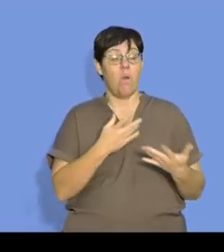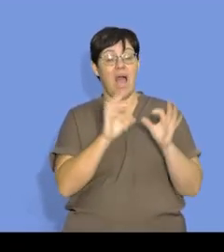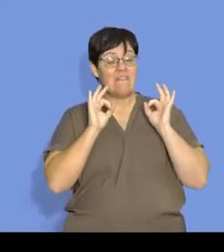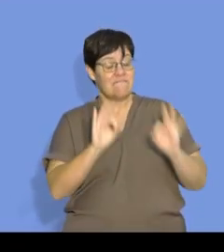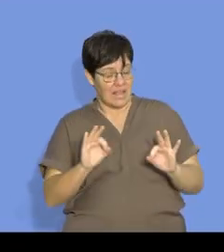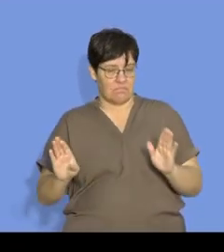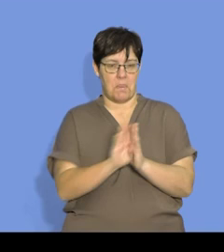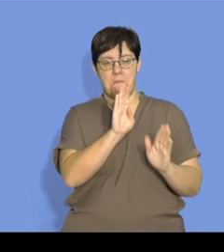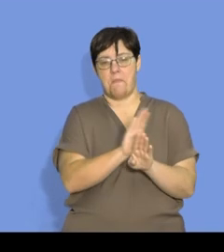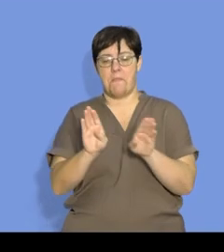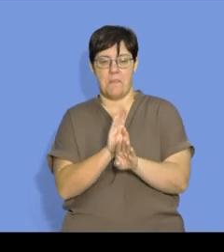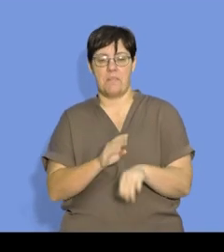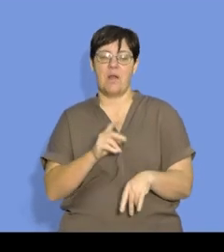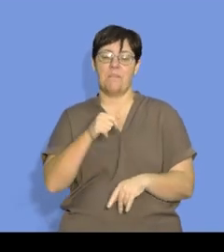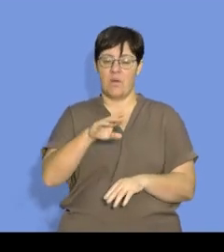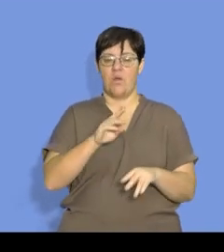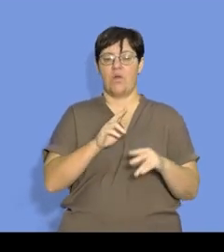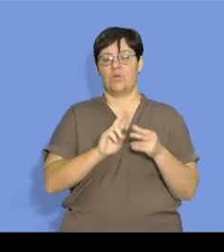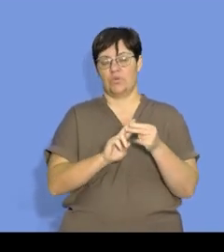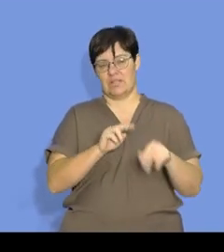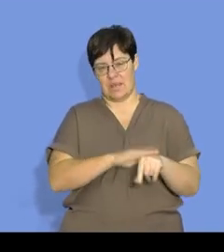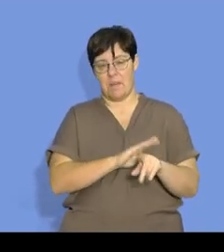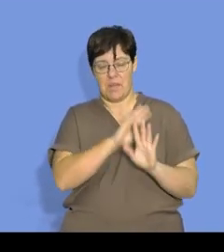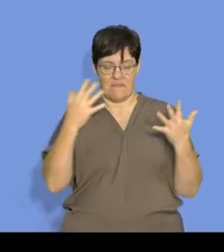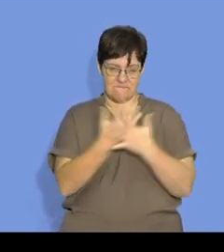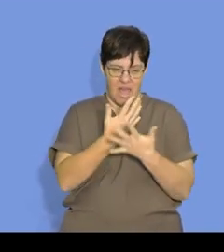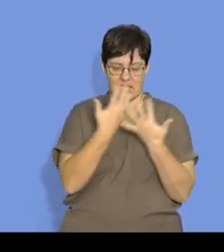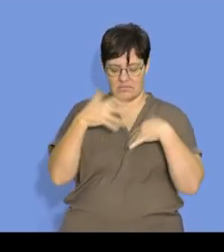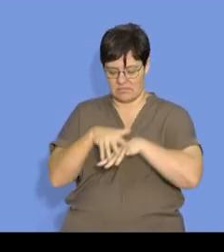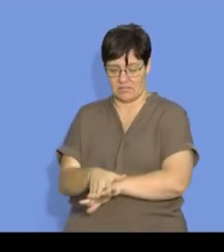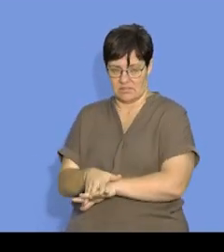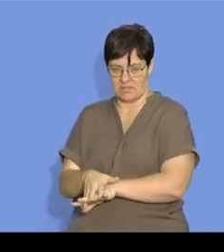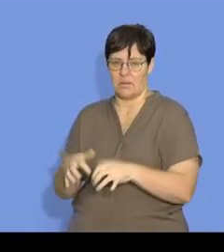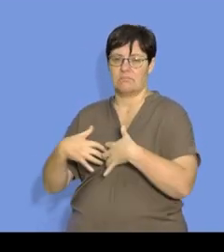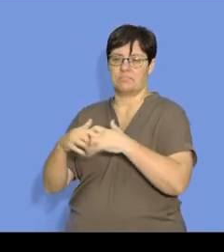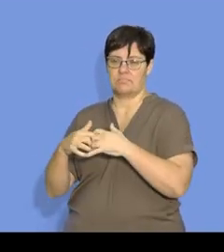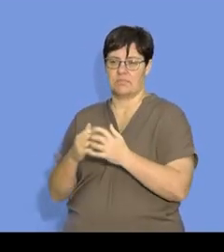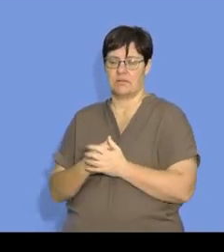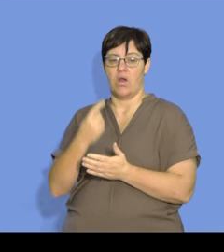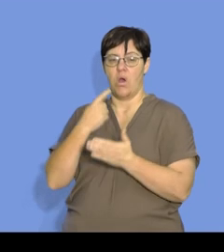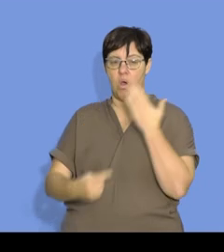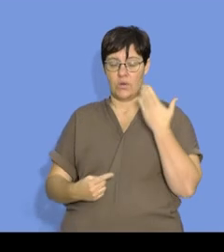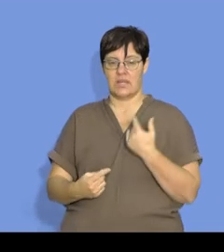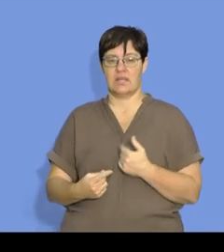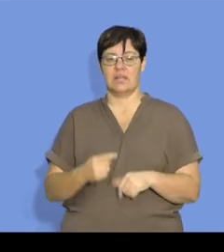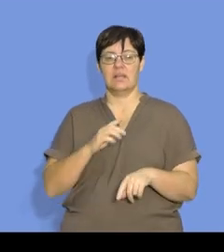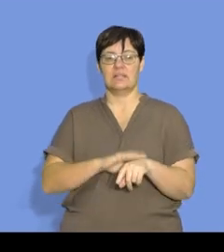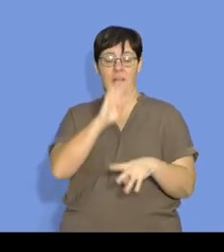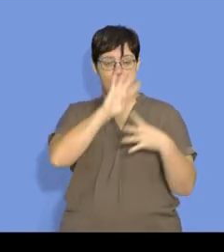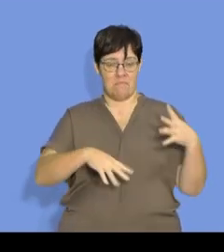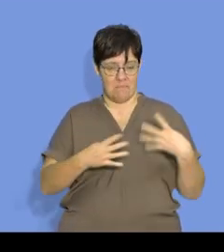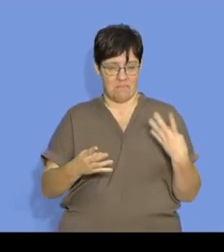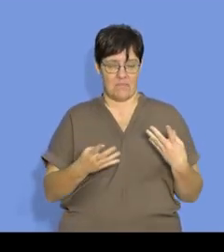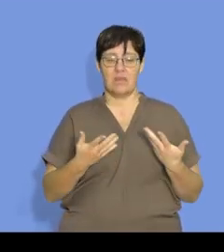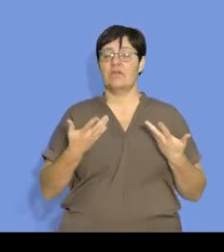more effective collisions per unit time. That leads to a faster rate of reaction. And, again, only